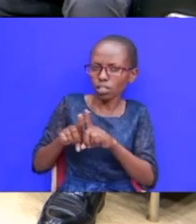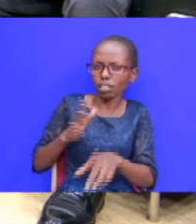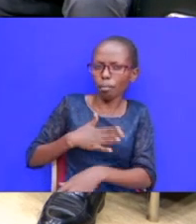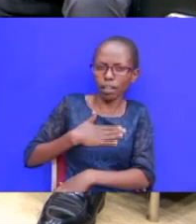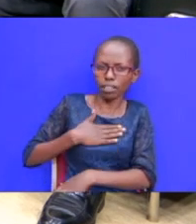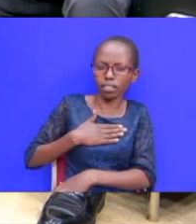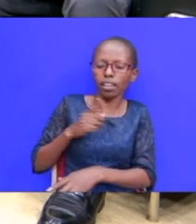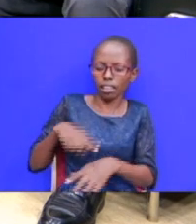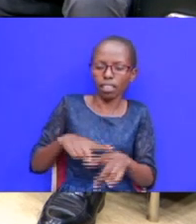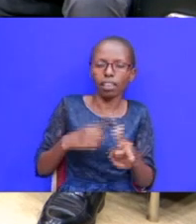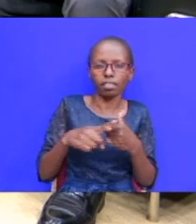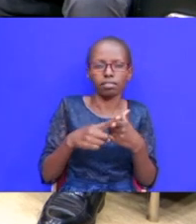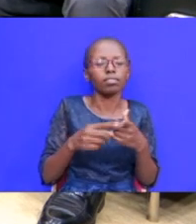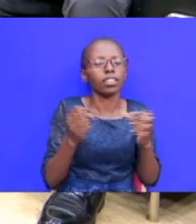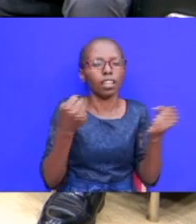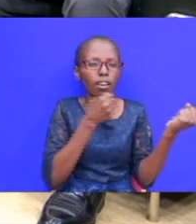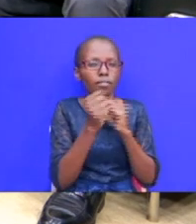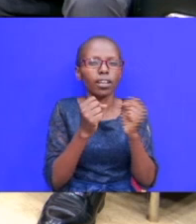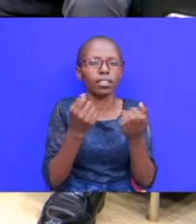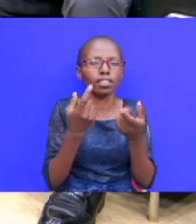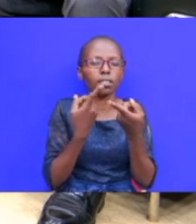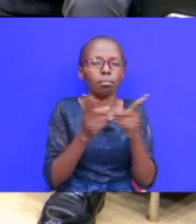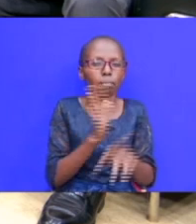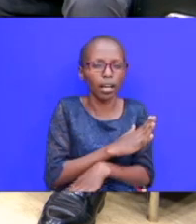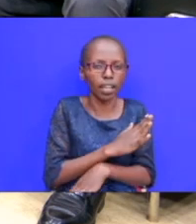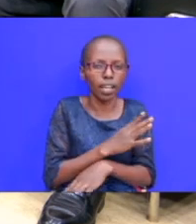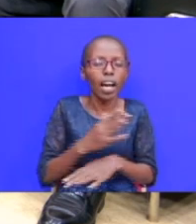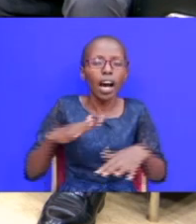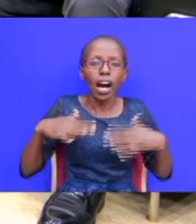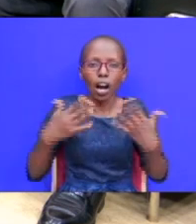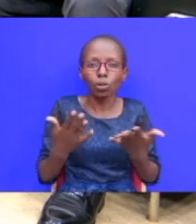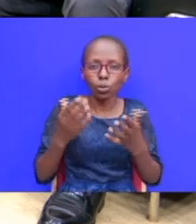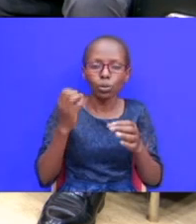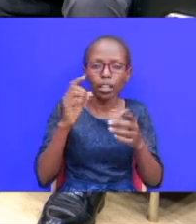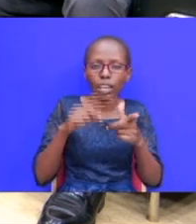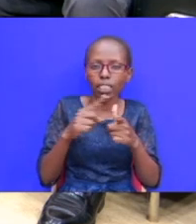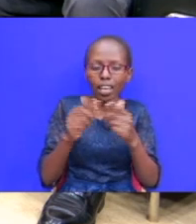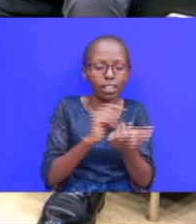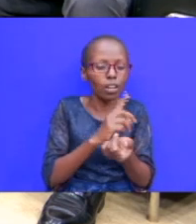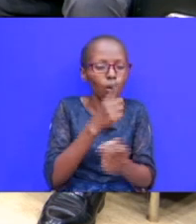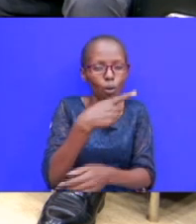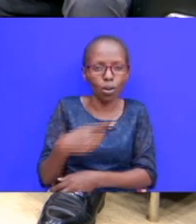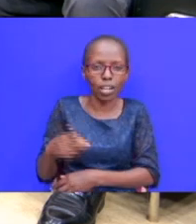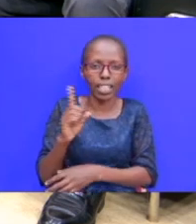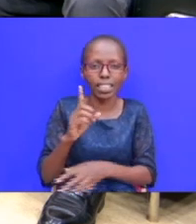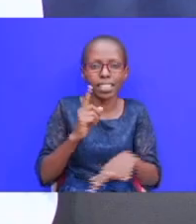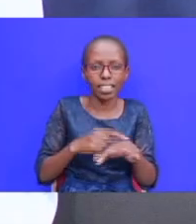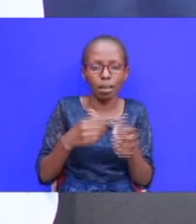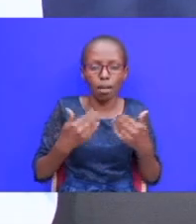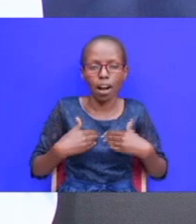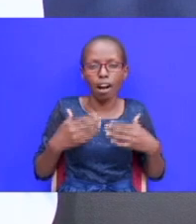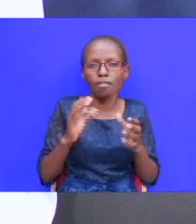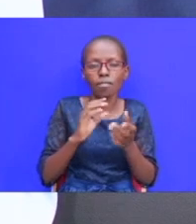and so they retaliate but you see god's name is not glorified in that situation yeah so how do we then correct when there's a wrong um